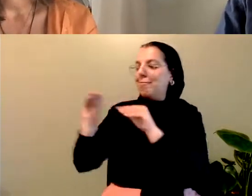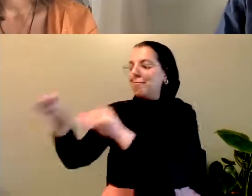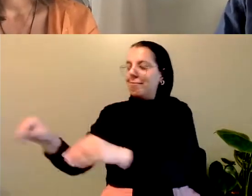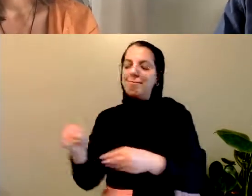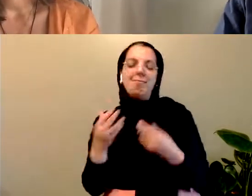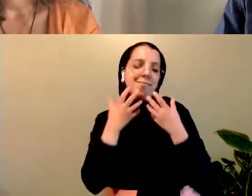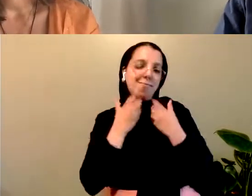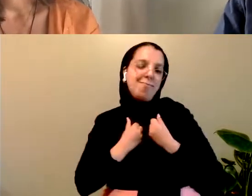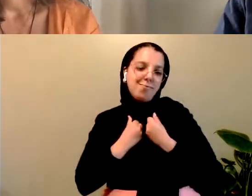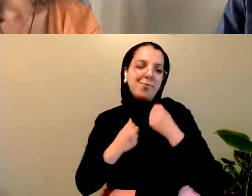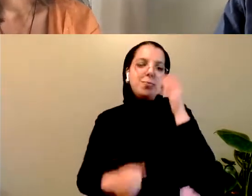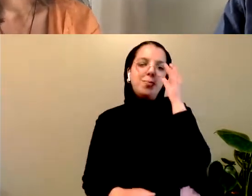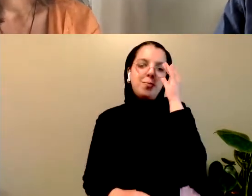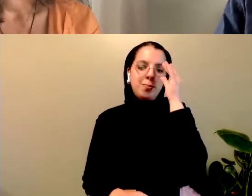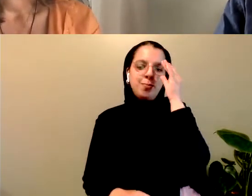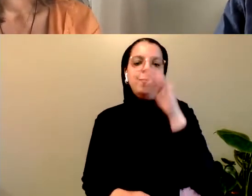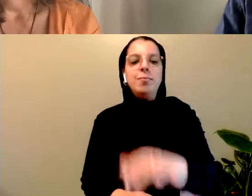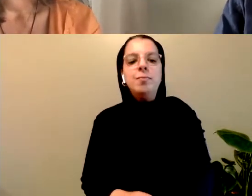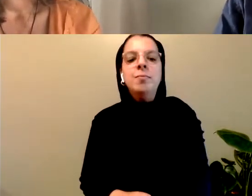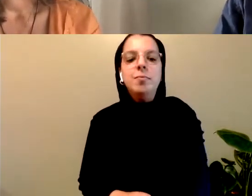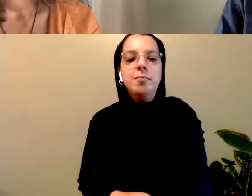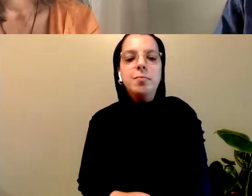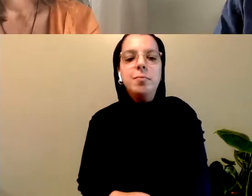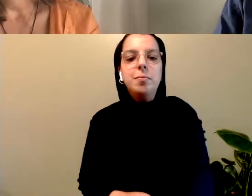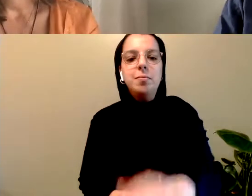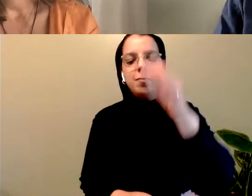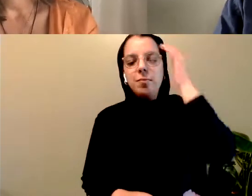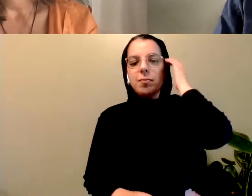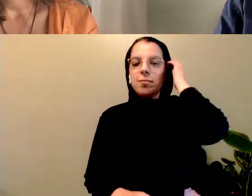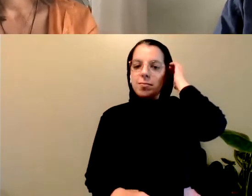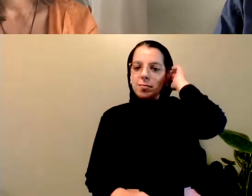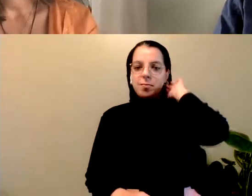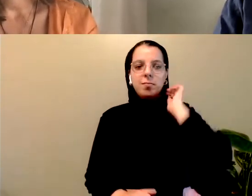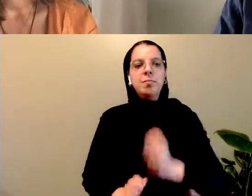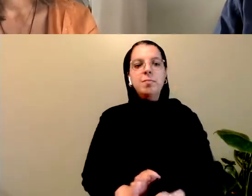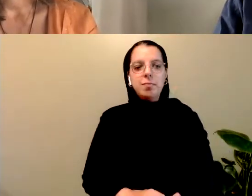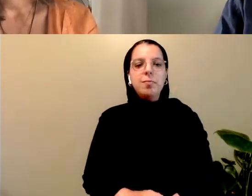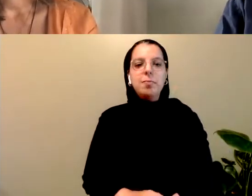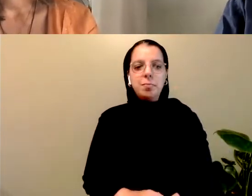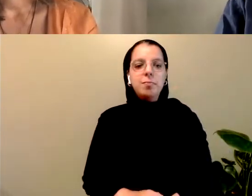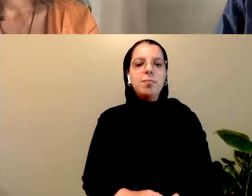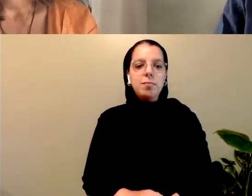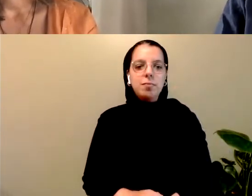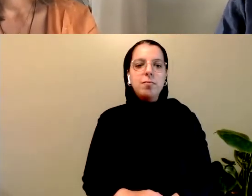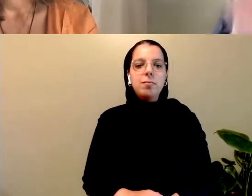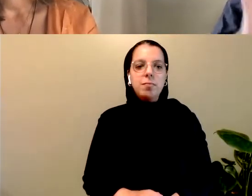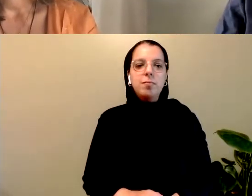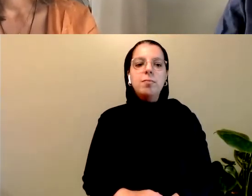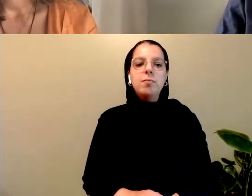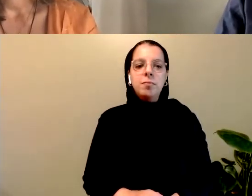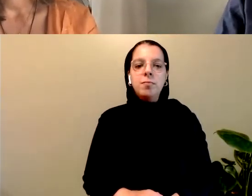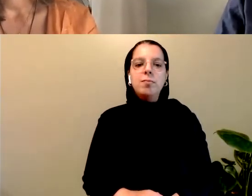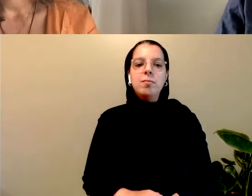I find that when I work in the theatre, and this is true of my own work and the work of other Indigenous playwrights. The plays are